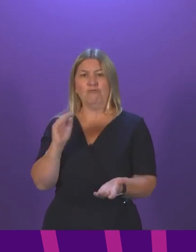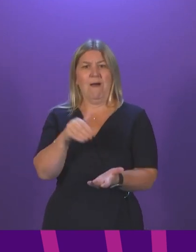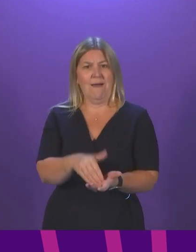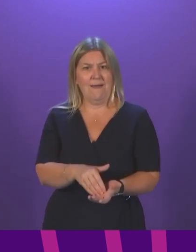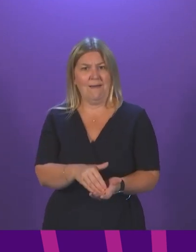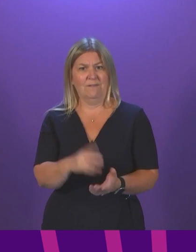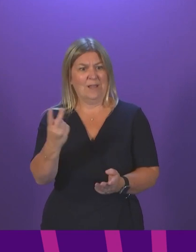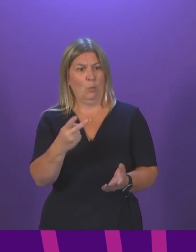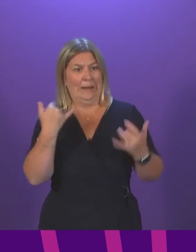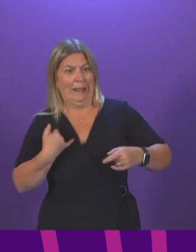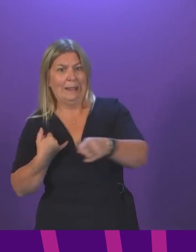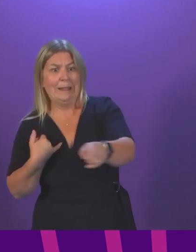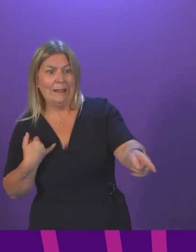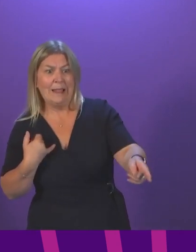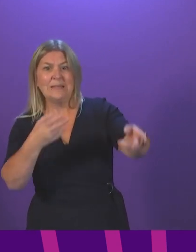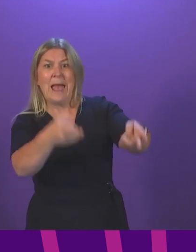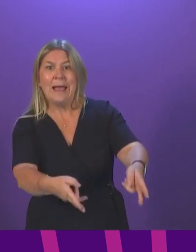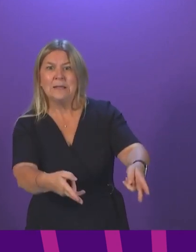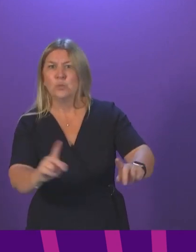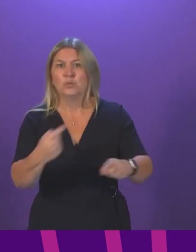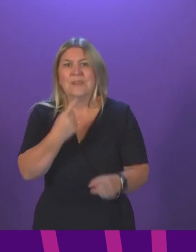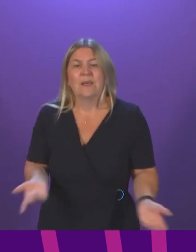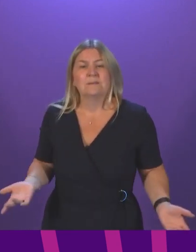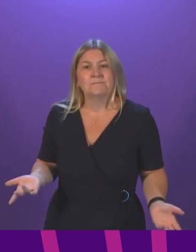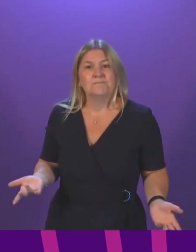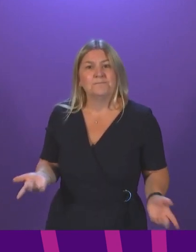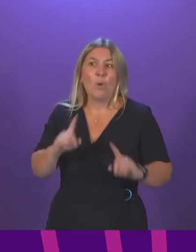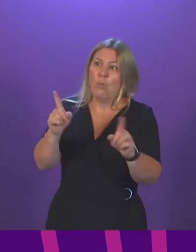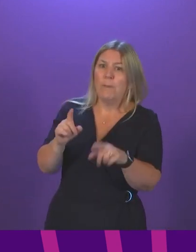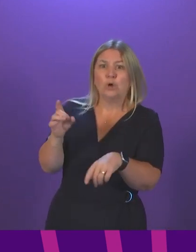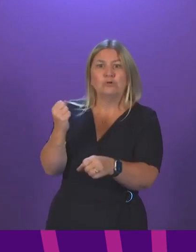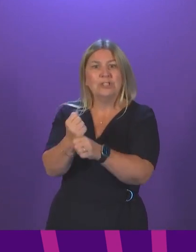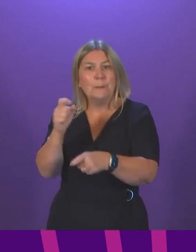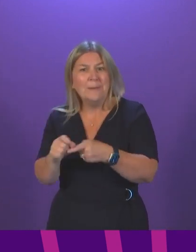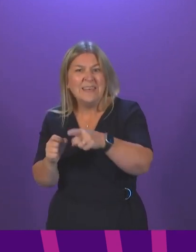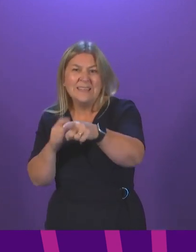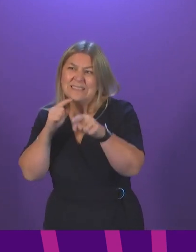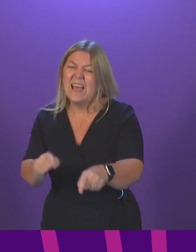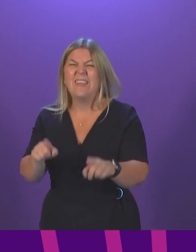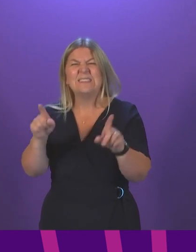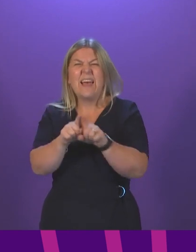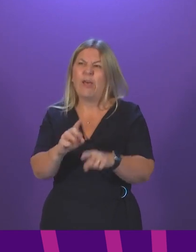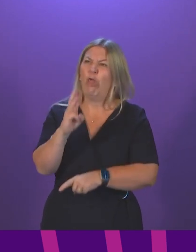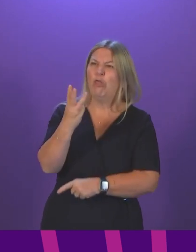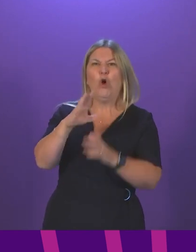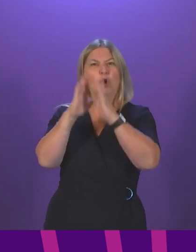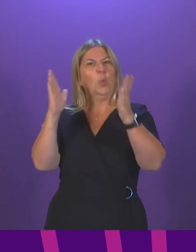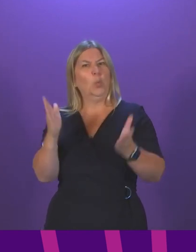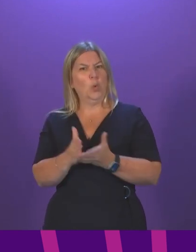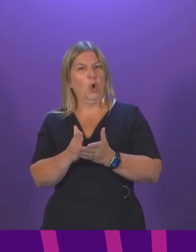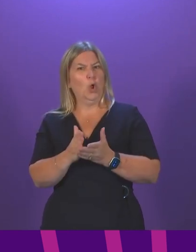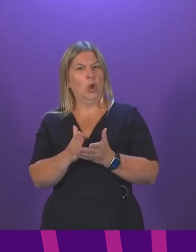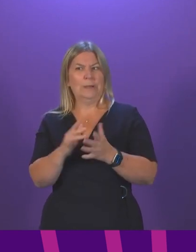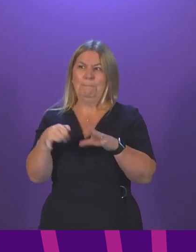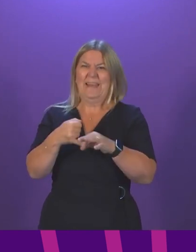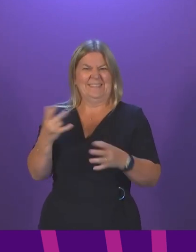What does the First Minister have to say to Gerard Brown's GP, who said, this is third-world medicine? And what does the First Minister